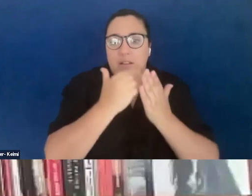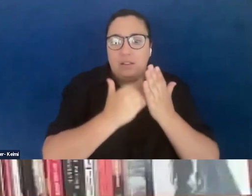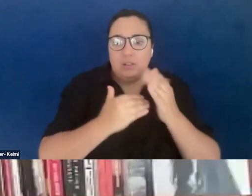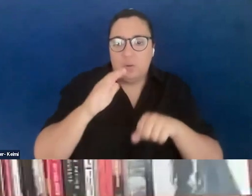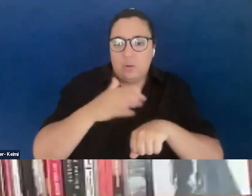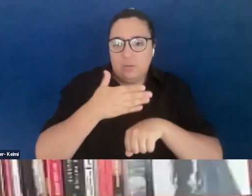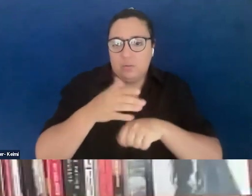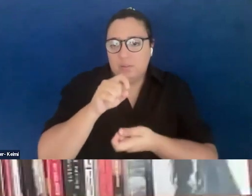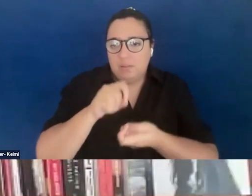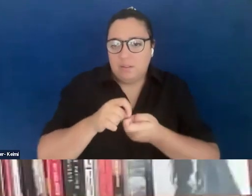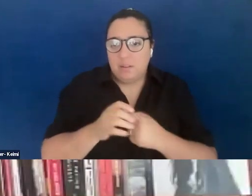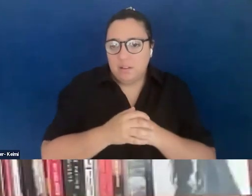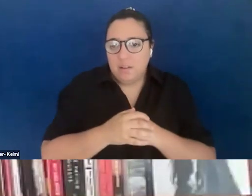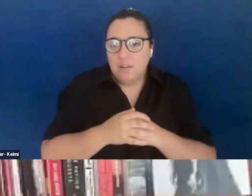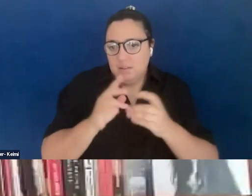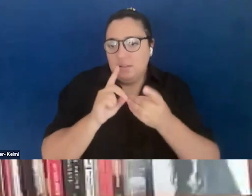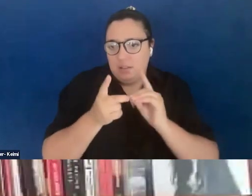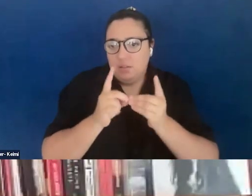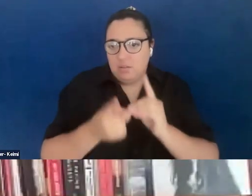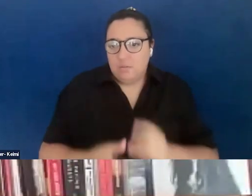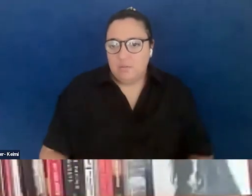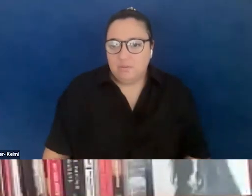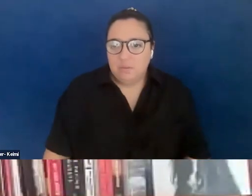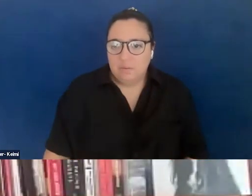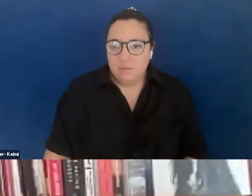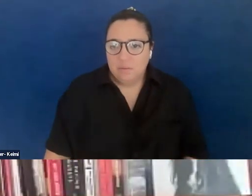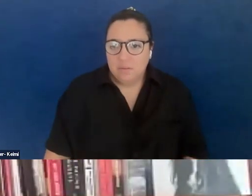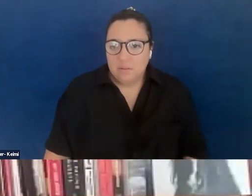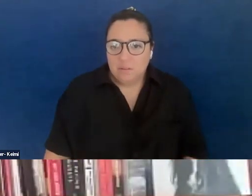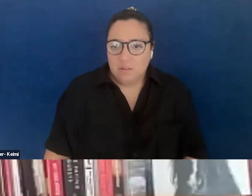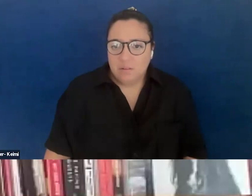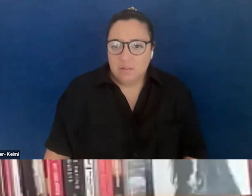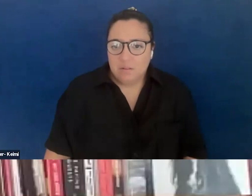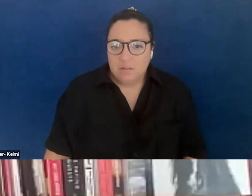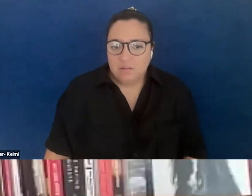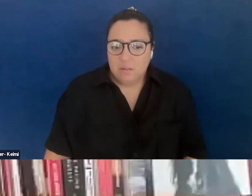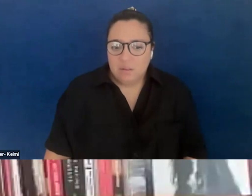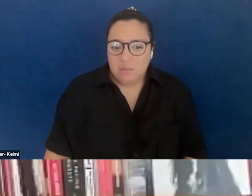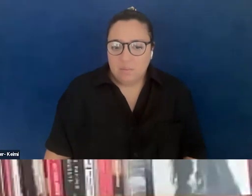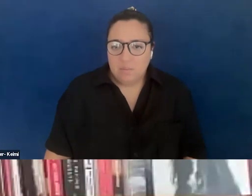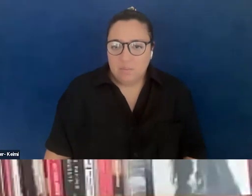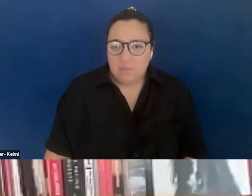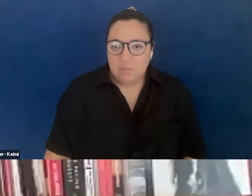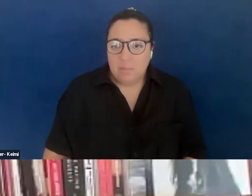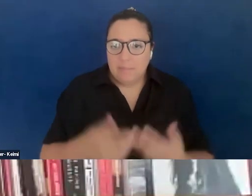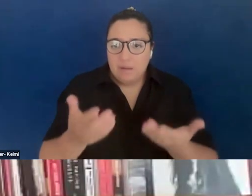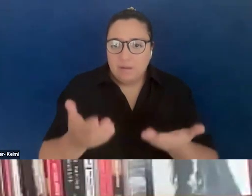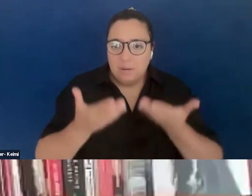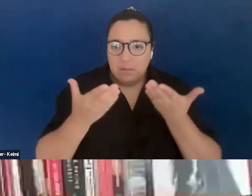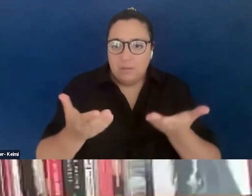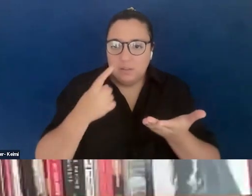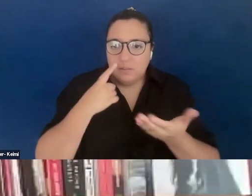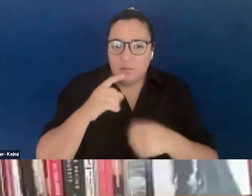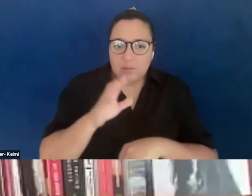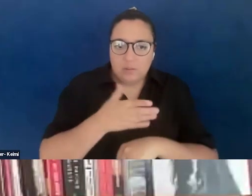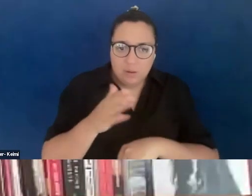particular, those are digital, right, and, um, perhaps easy to access, so people's recommendations for songs as well,